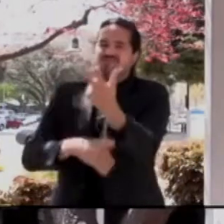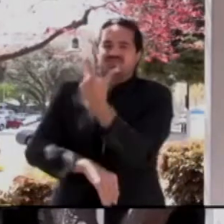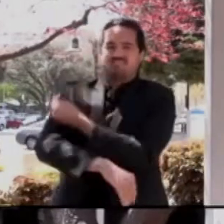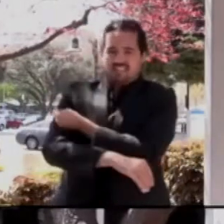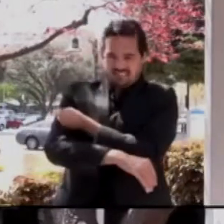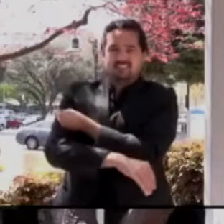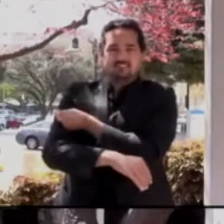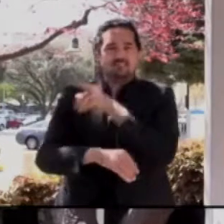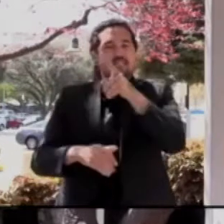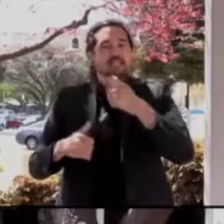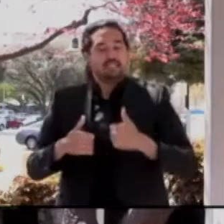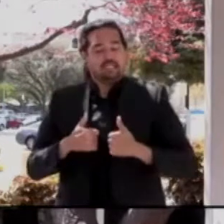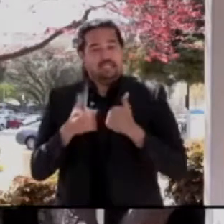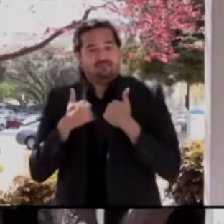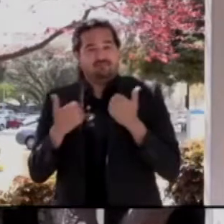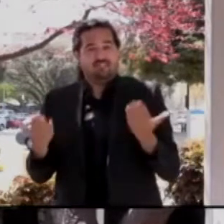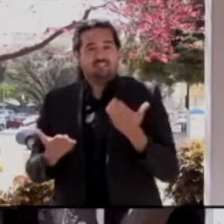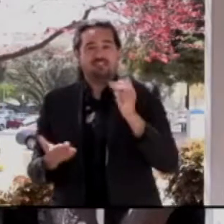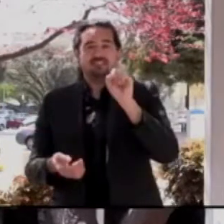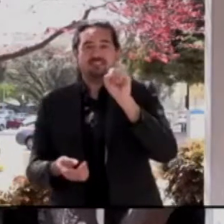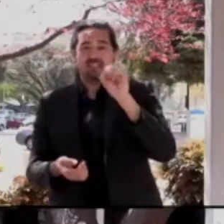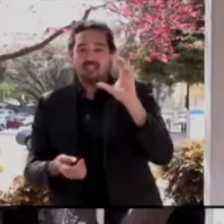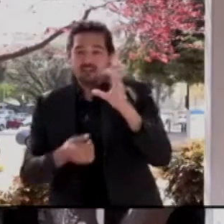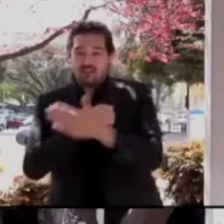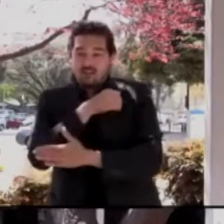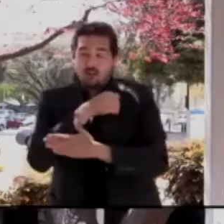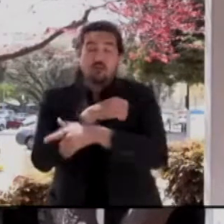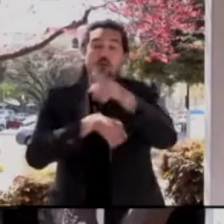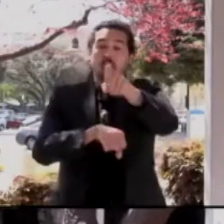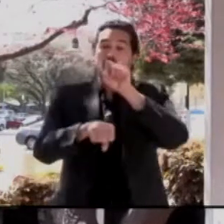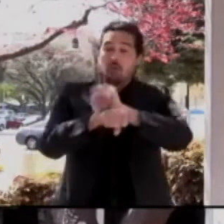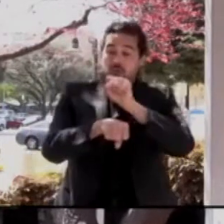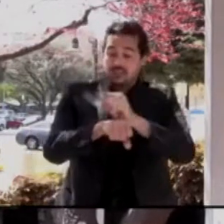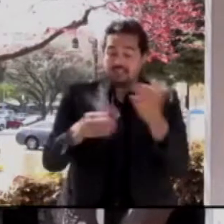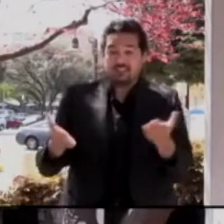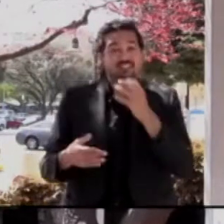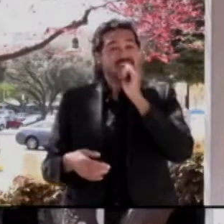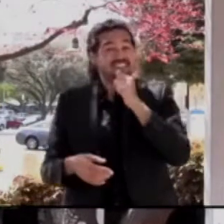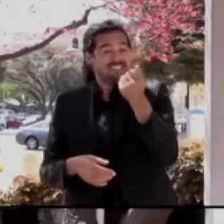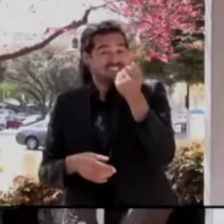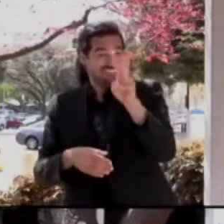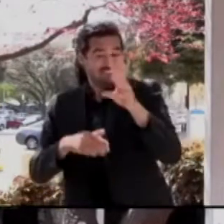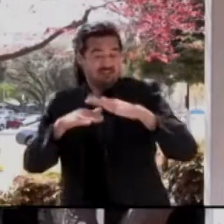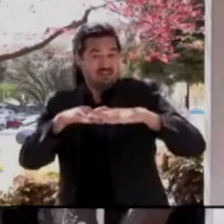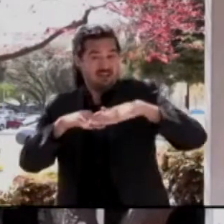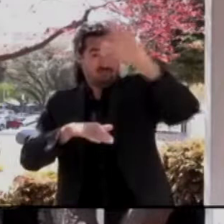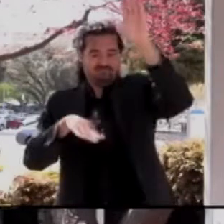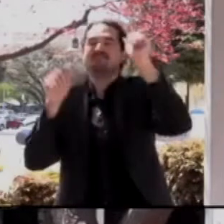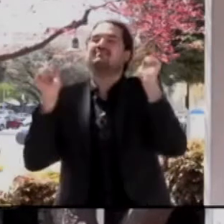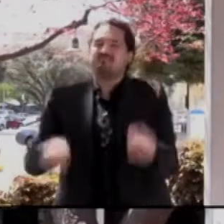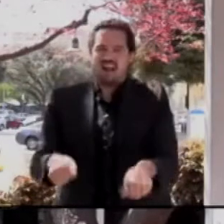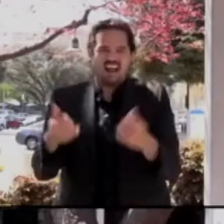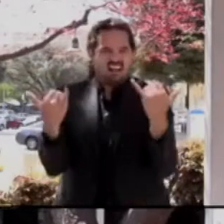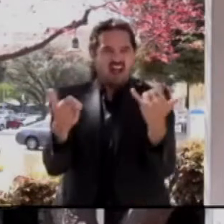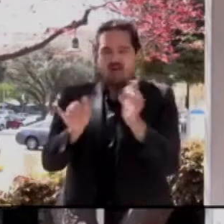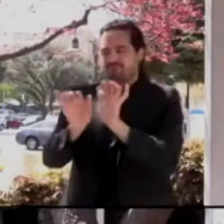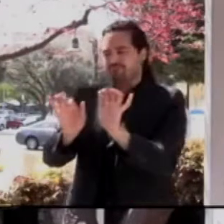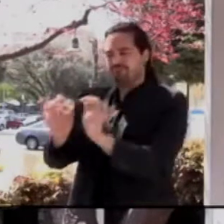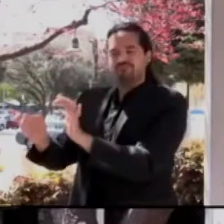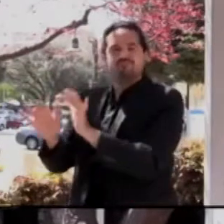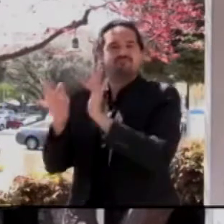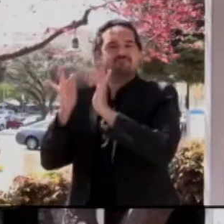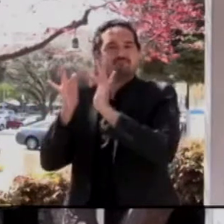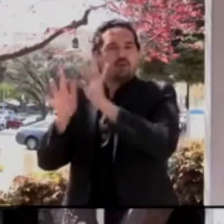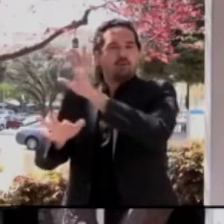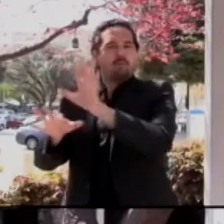County can now schedule appointments through the county's website, sccfreevax.org.